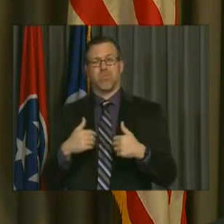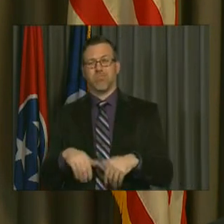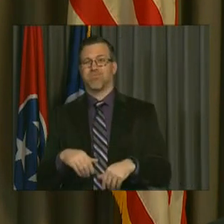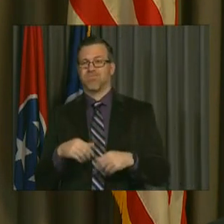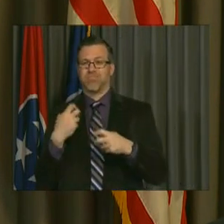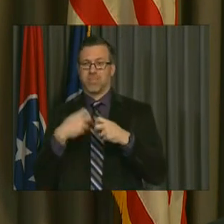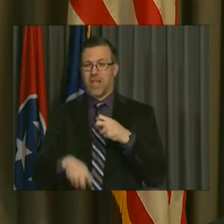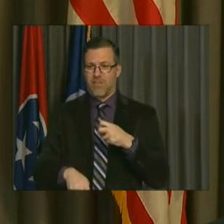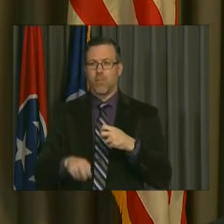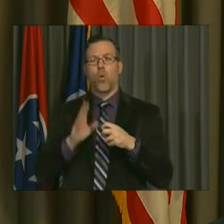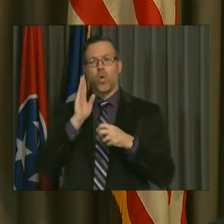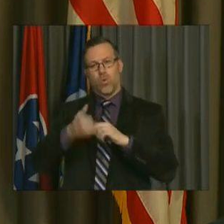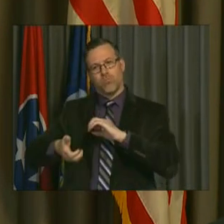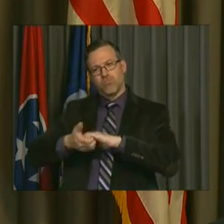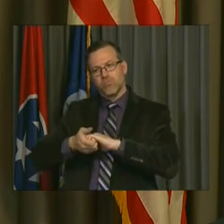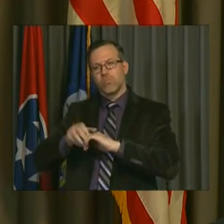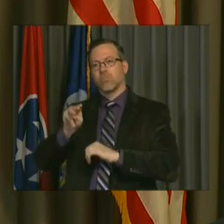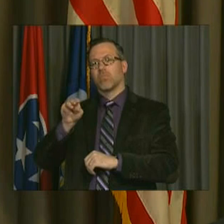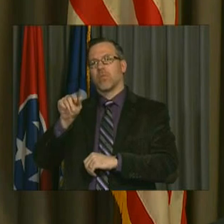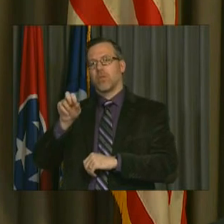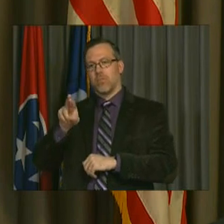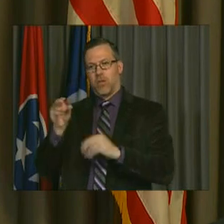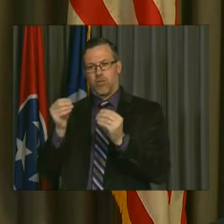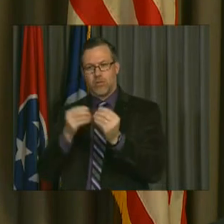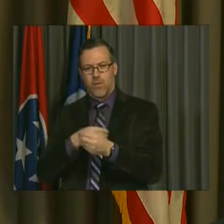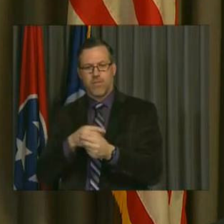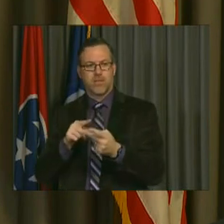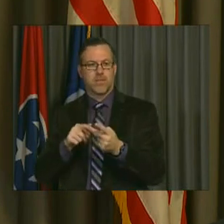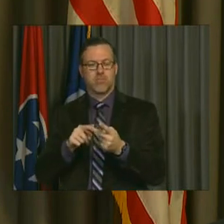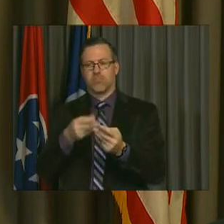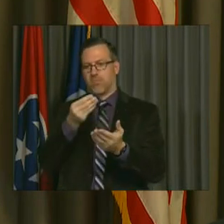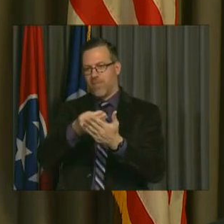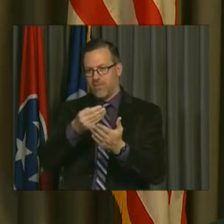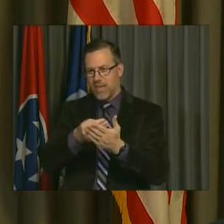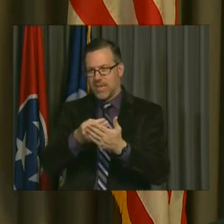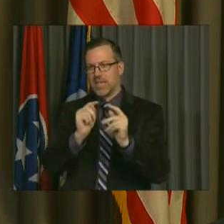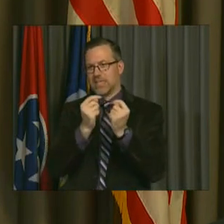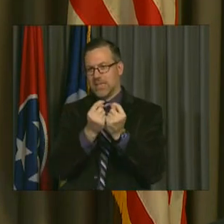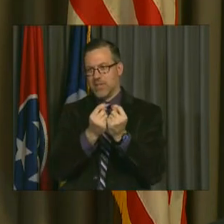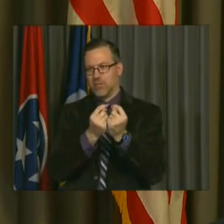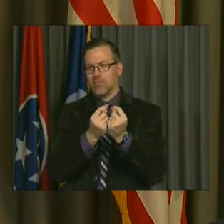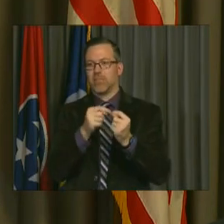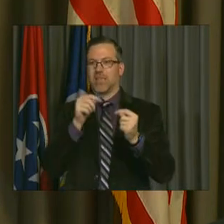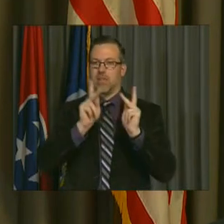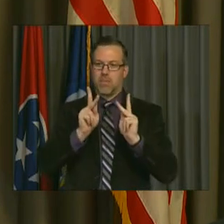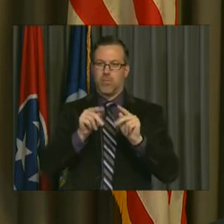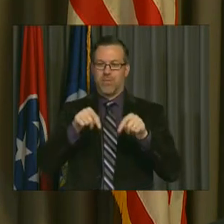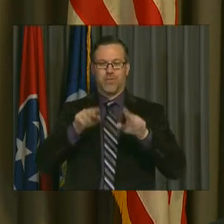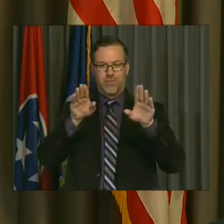the Finance Office, and the people of this great city as we work through this budget.